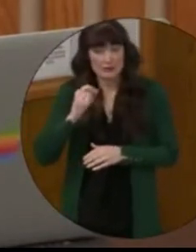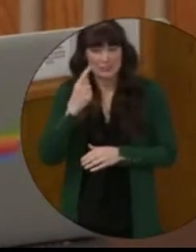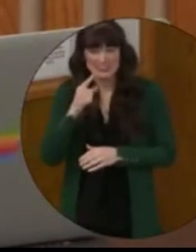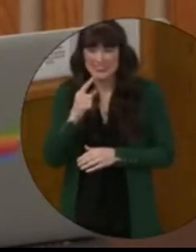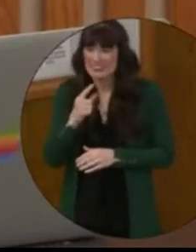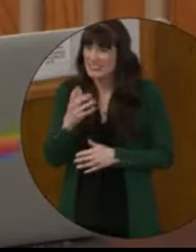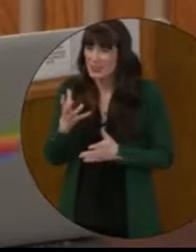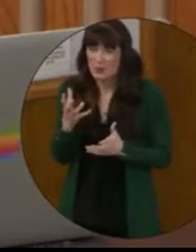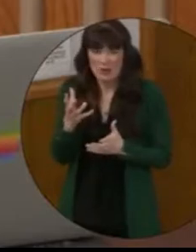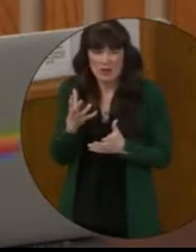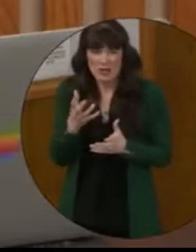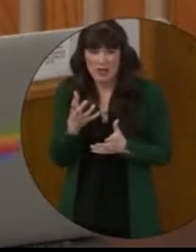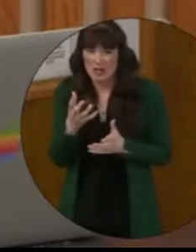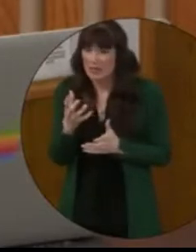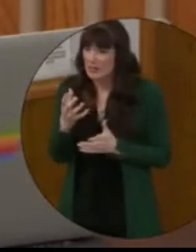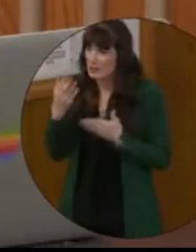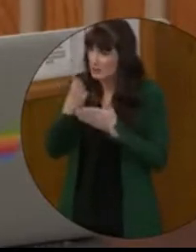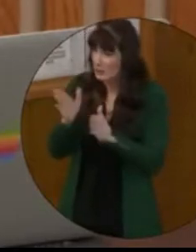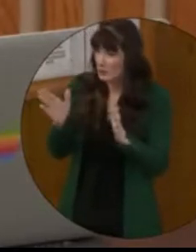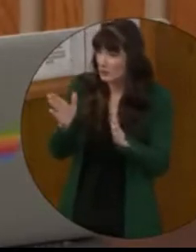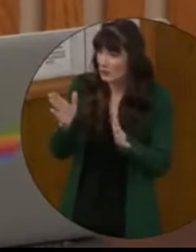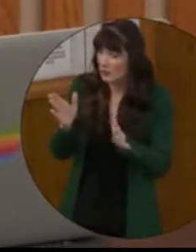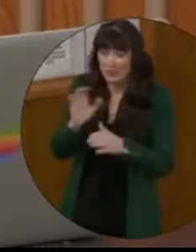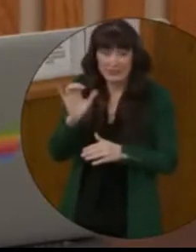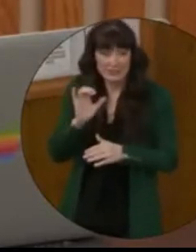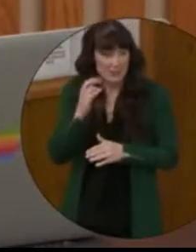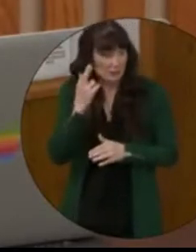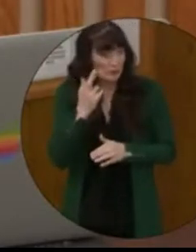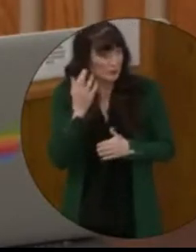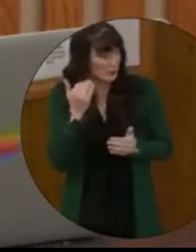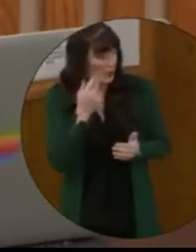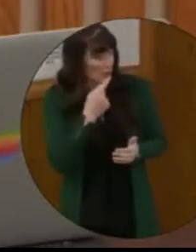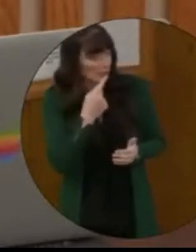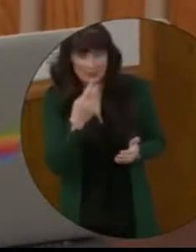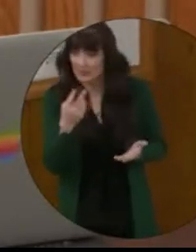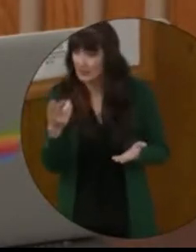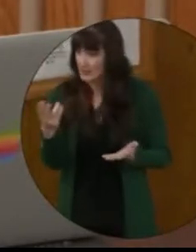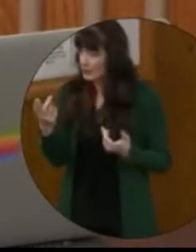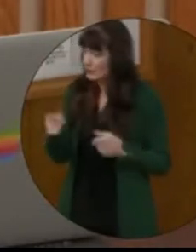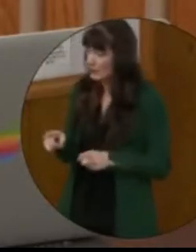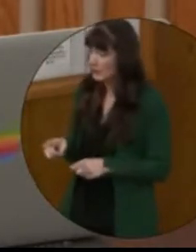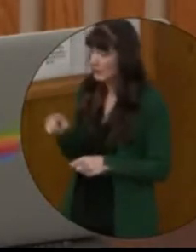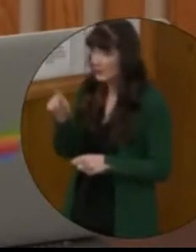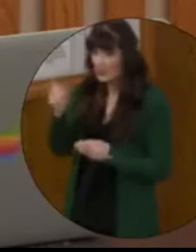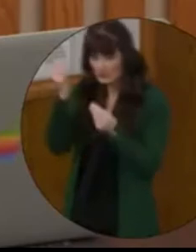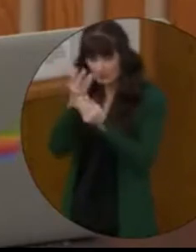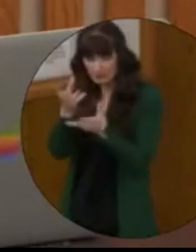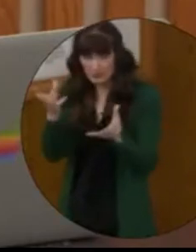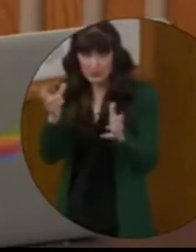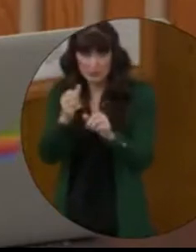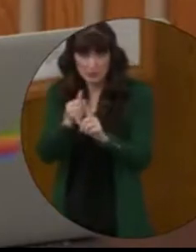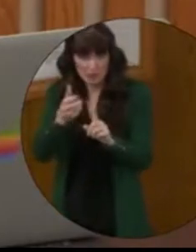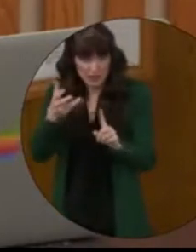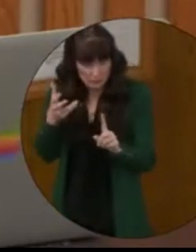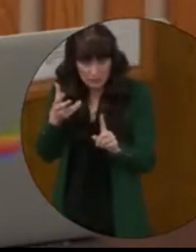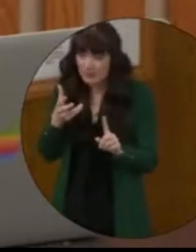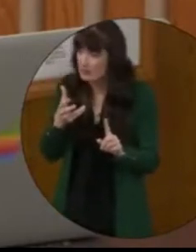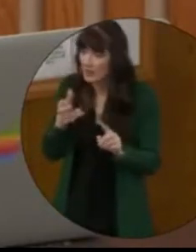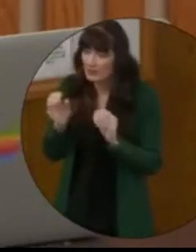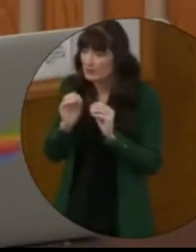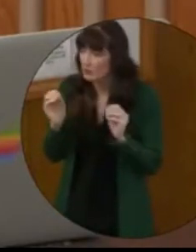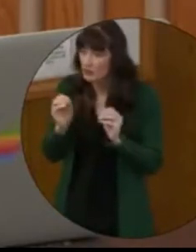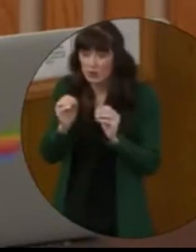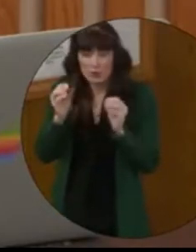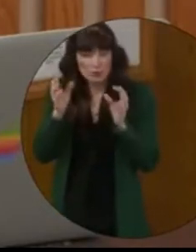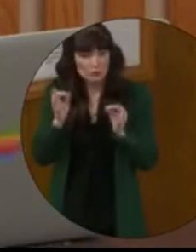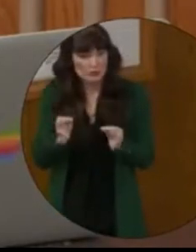exact reason that we're witnessing at this moment. Now I feel some context is required for this conversation, and I have no choice